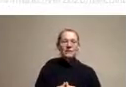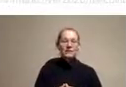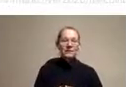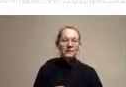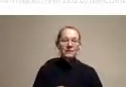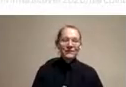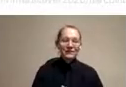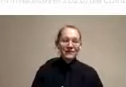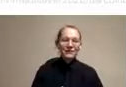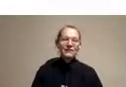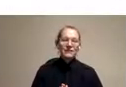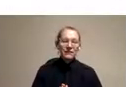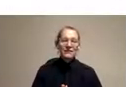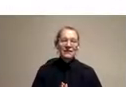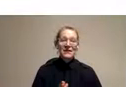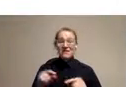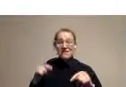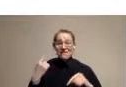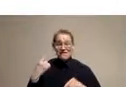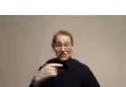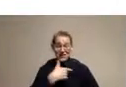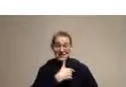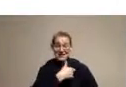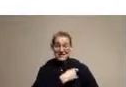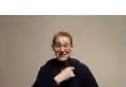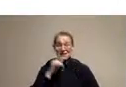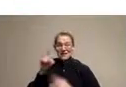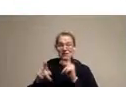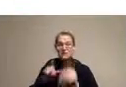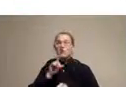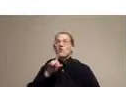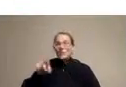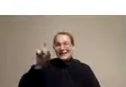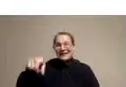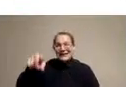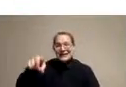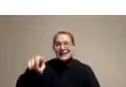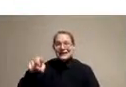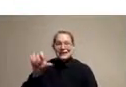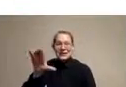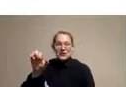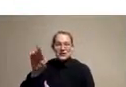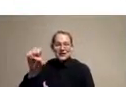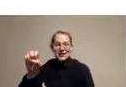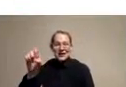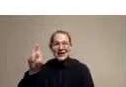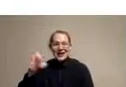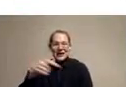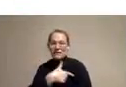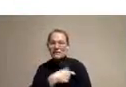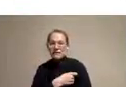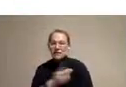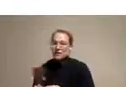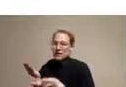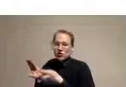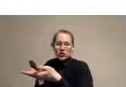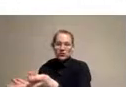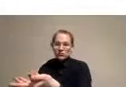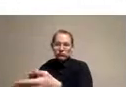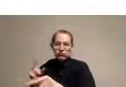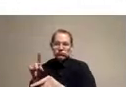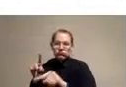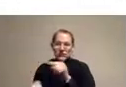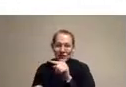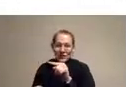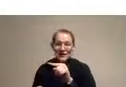Unfortunately, that's been exactly the case with vaccines. What you see here is the bottom row are people who are living in least vulnerable counties, counties